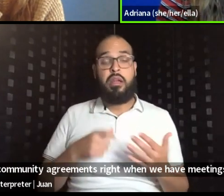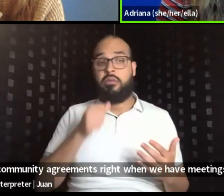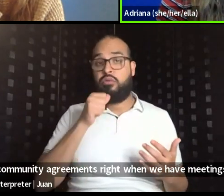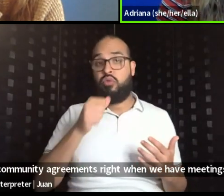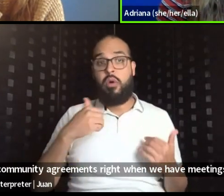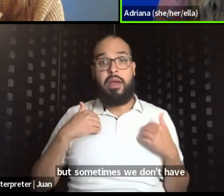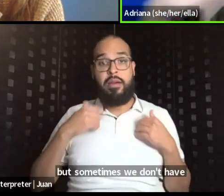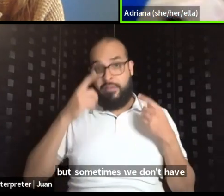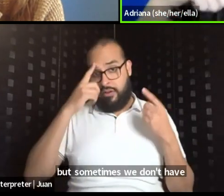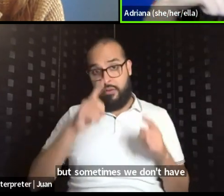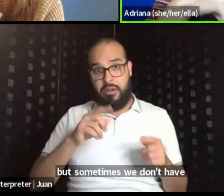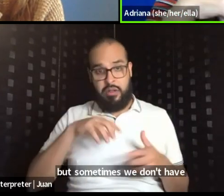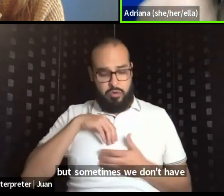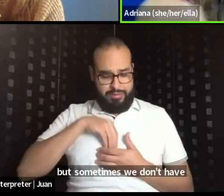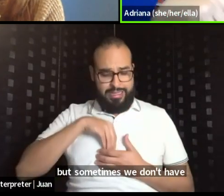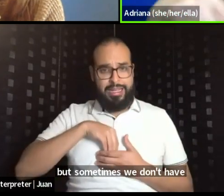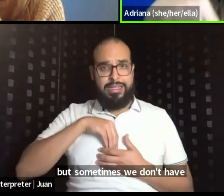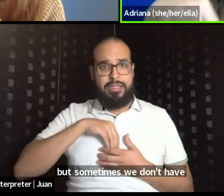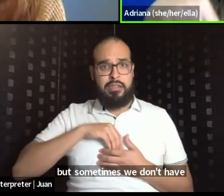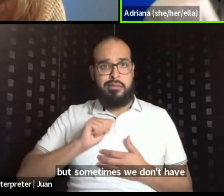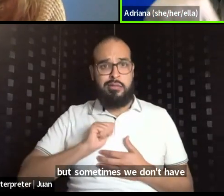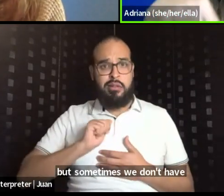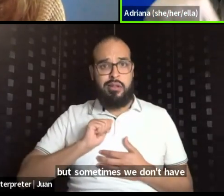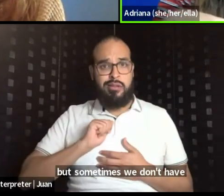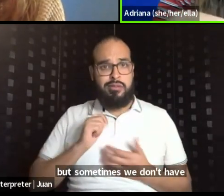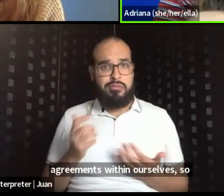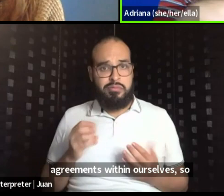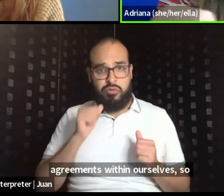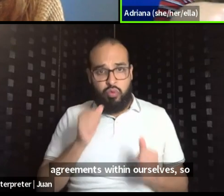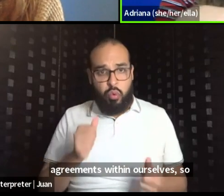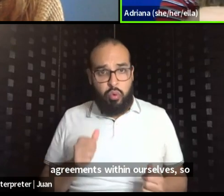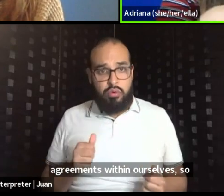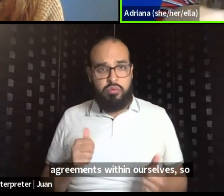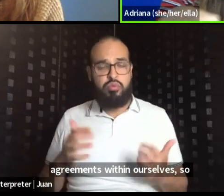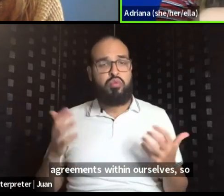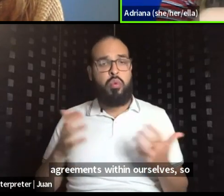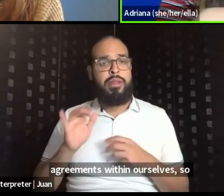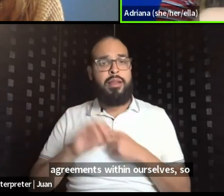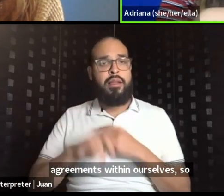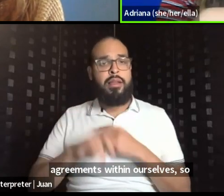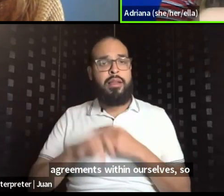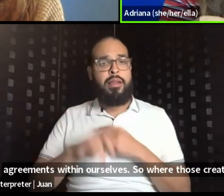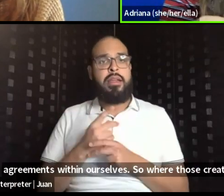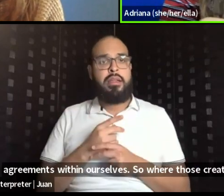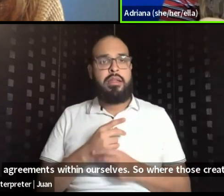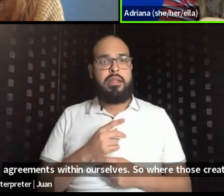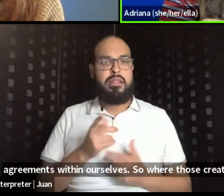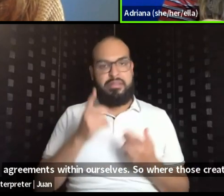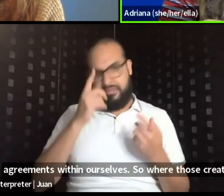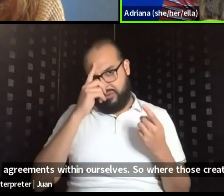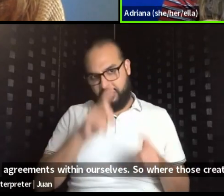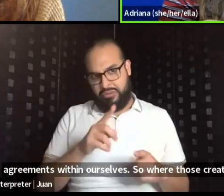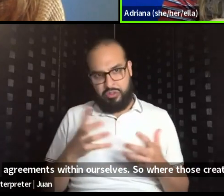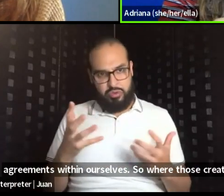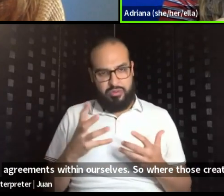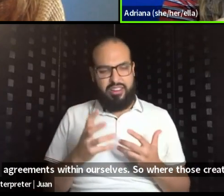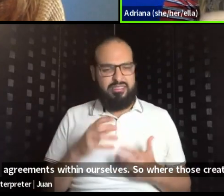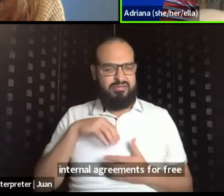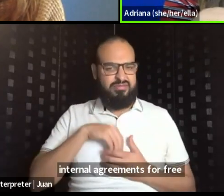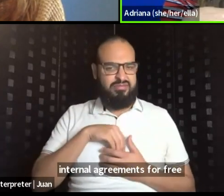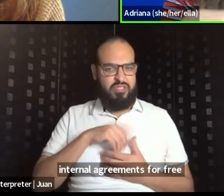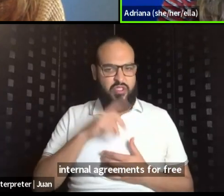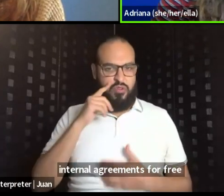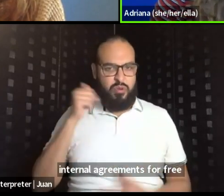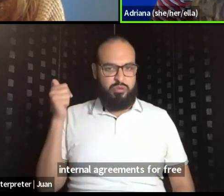agreements within ourselves. And so what are those creating internal agreements, um, for, for